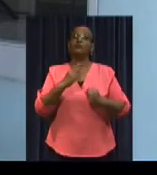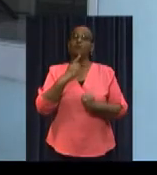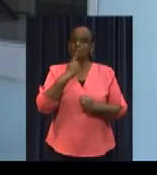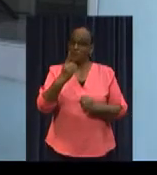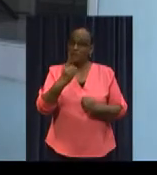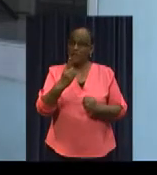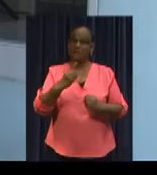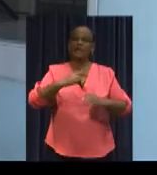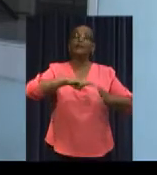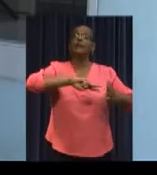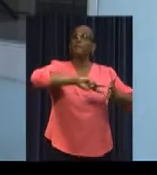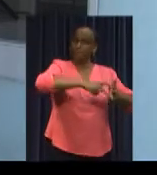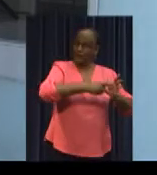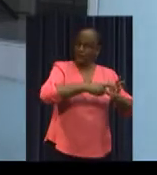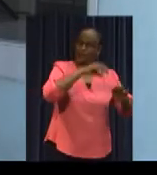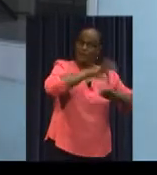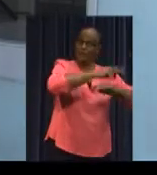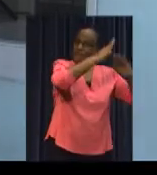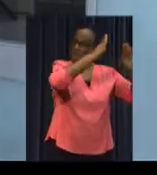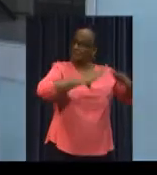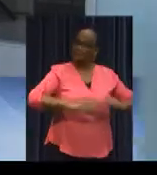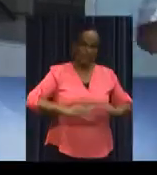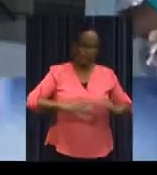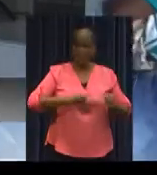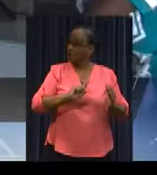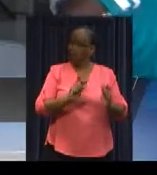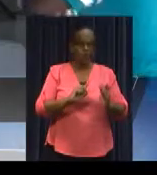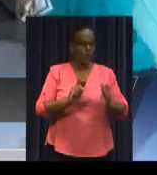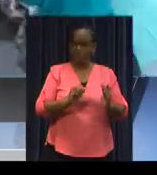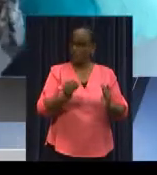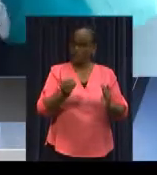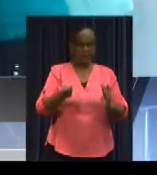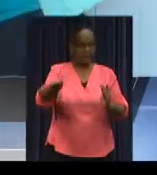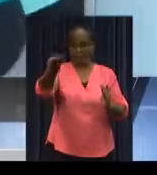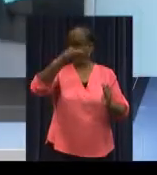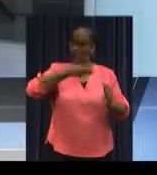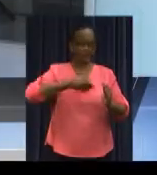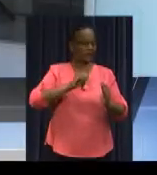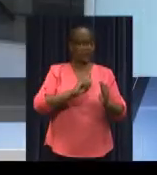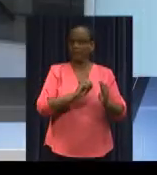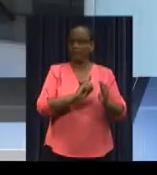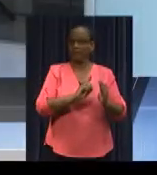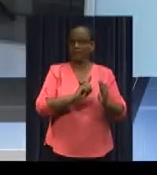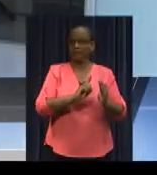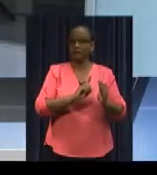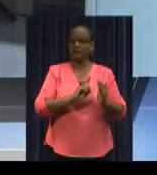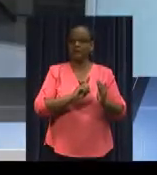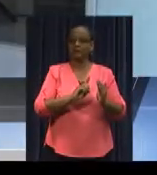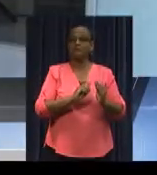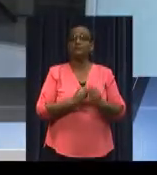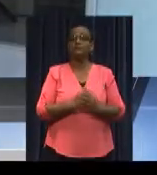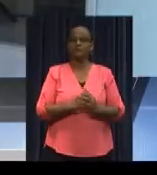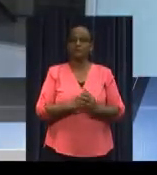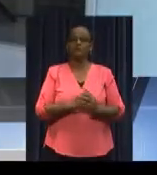private hospitals were not qualified for the purchasing power boost.